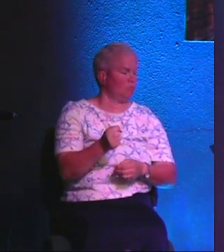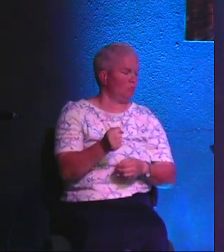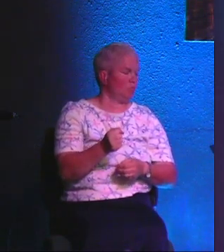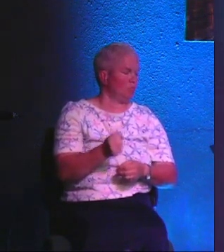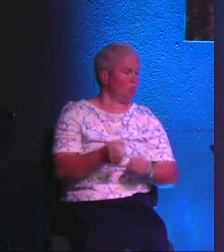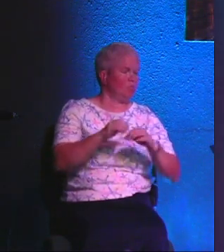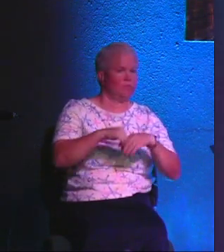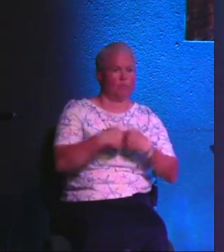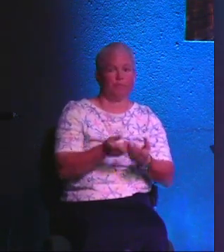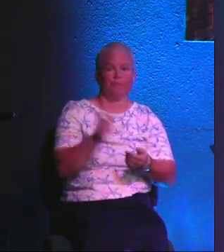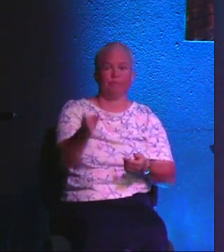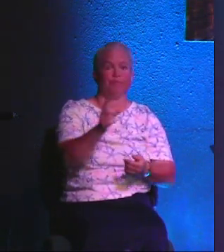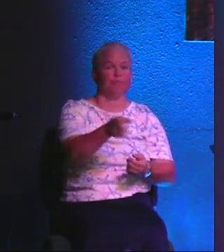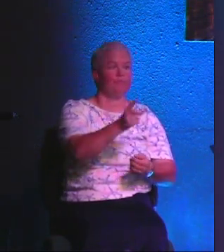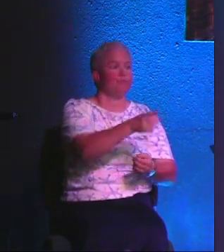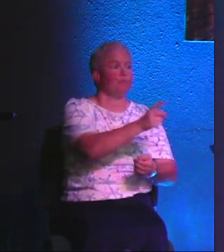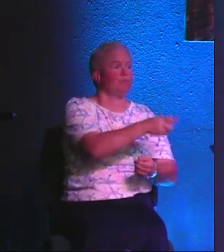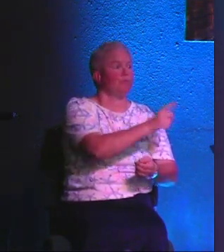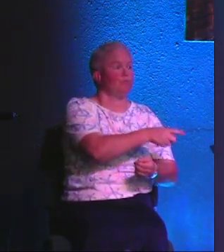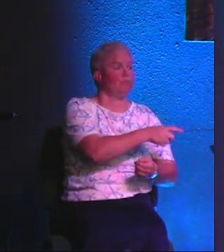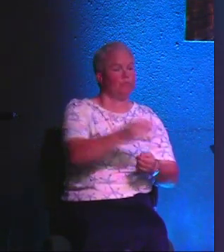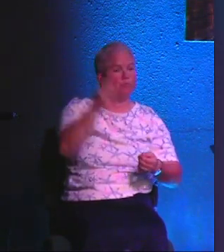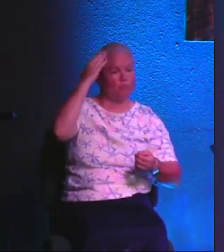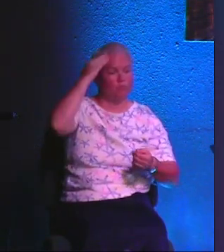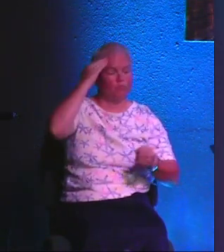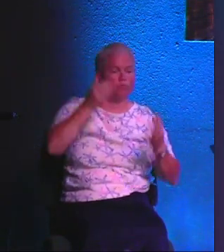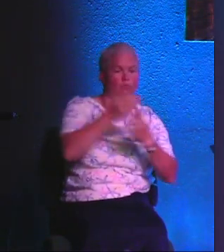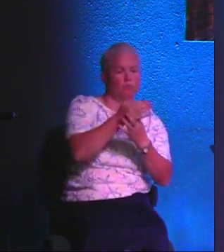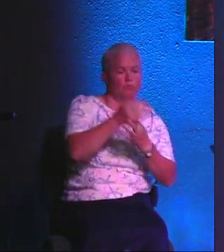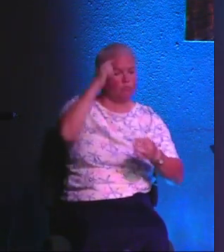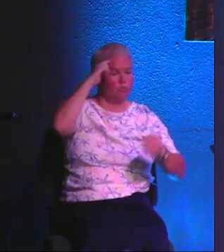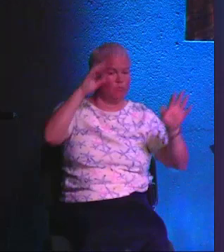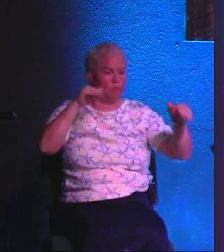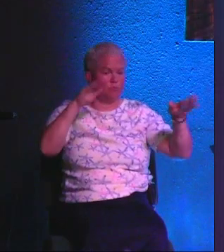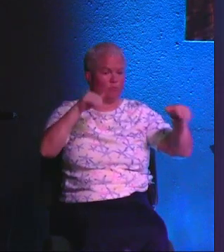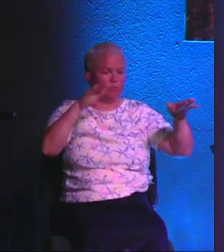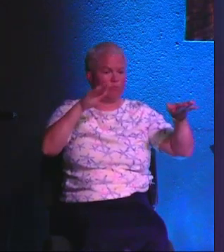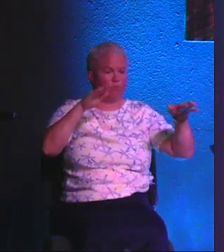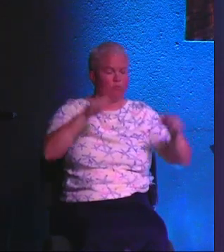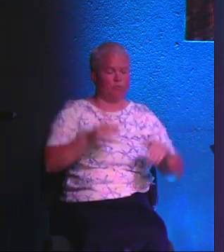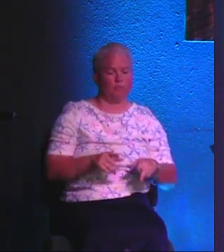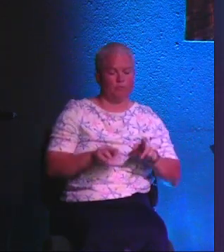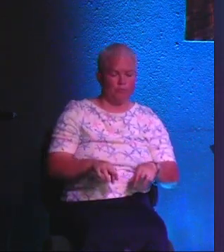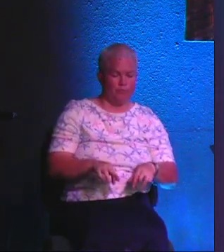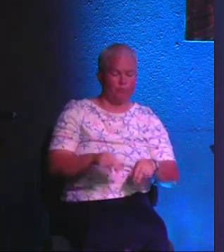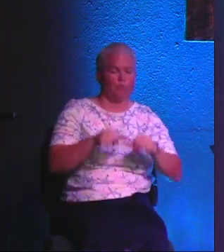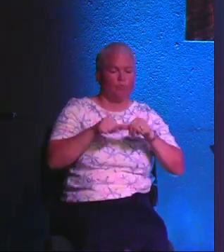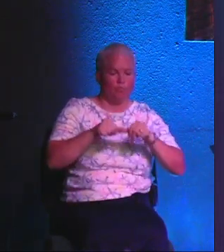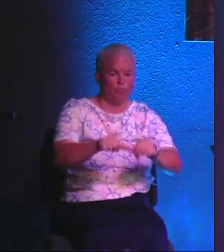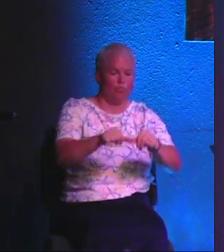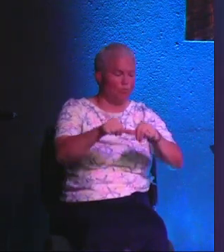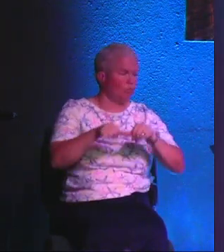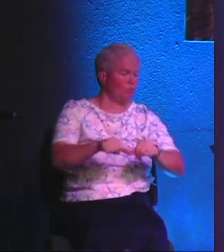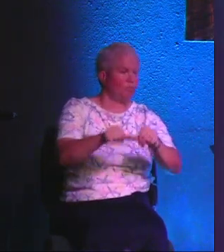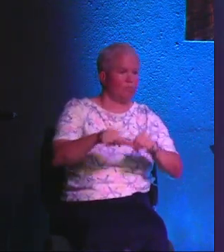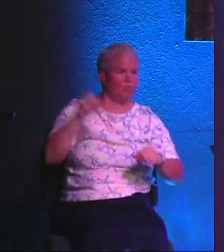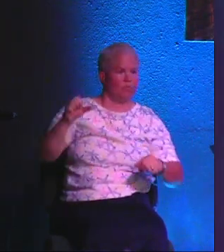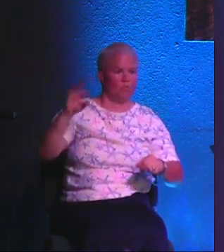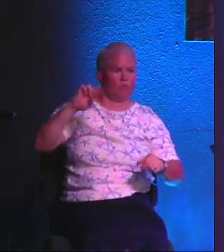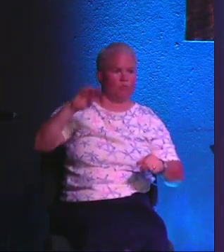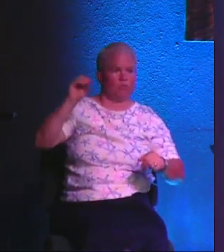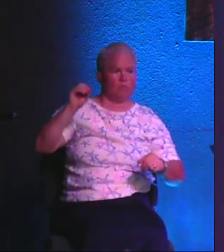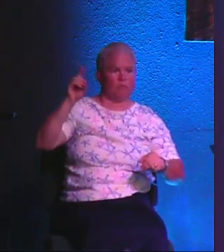guys know that? How many of guys know that through your own experiences that we are steadily eroded